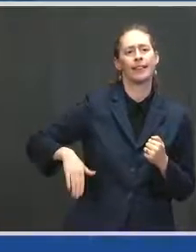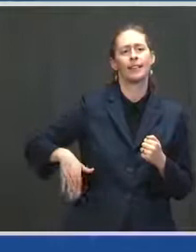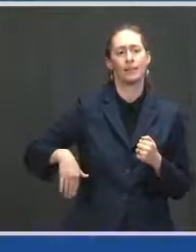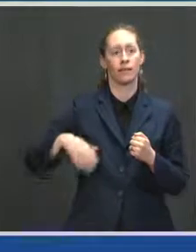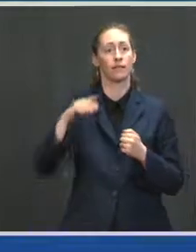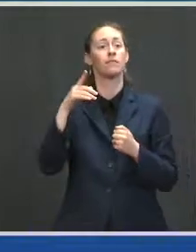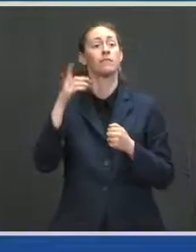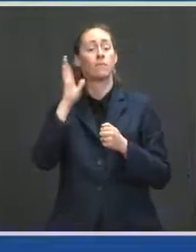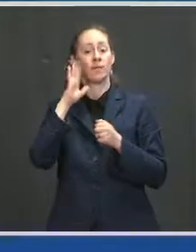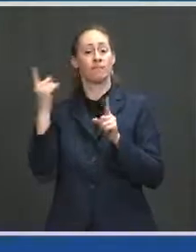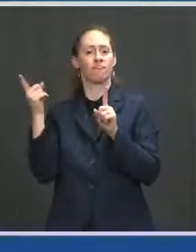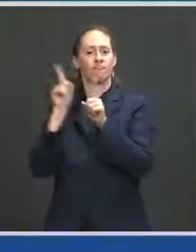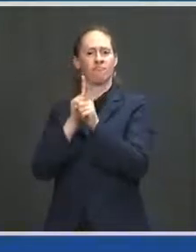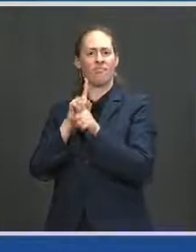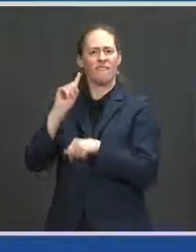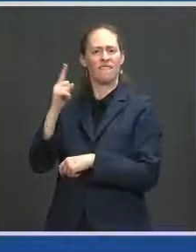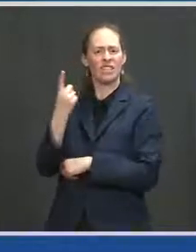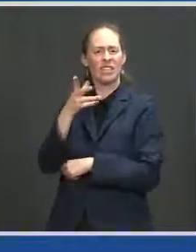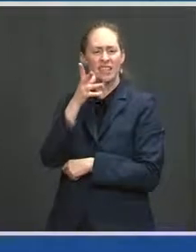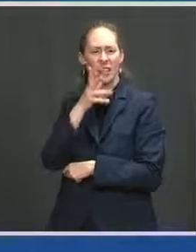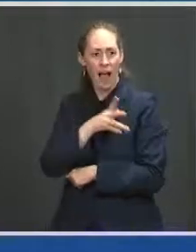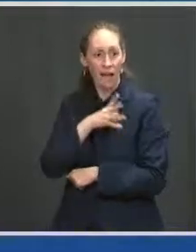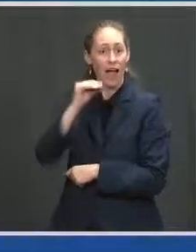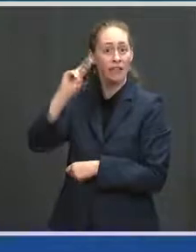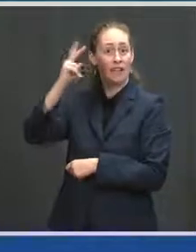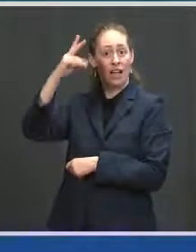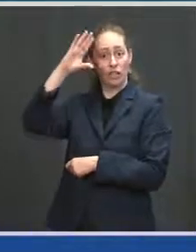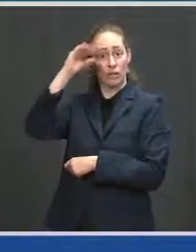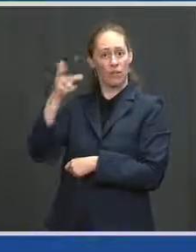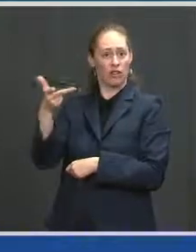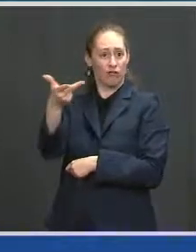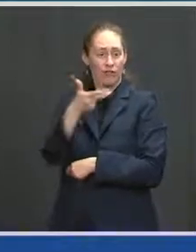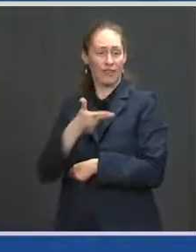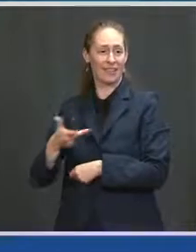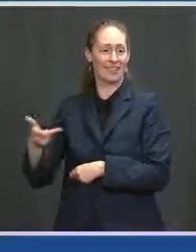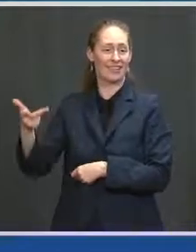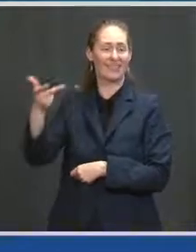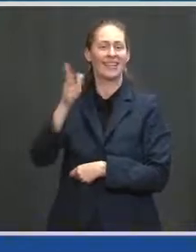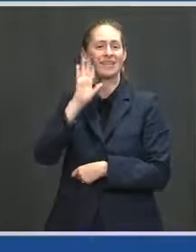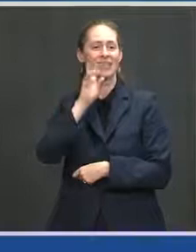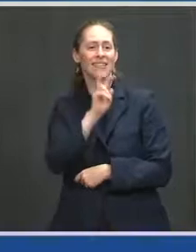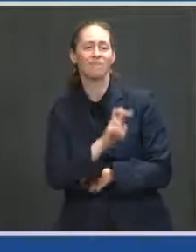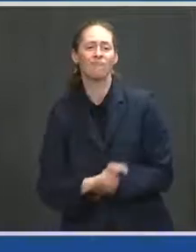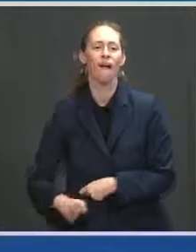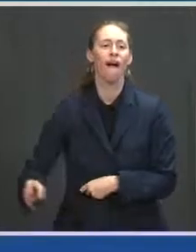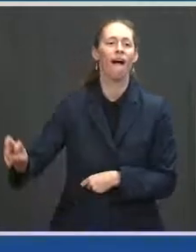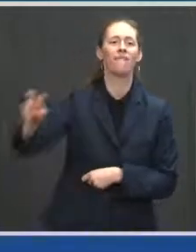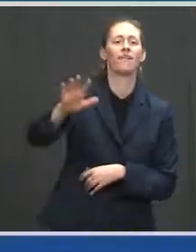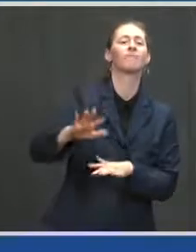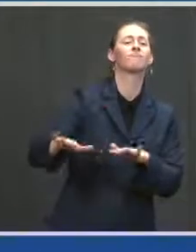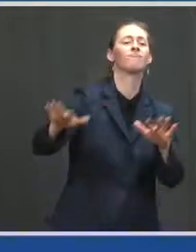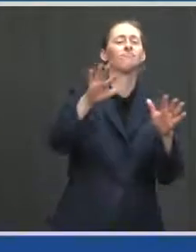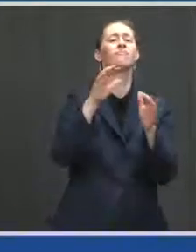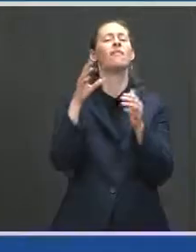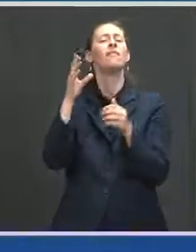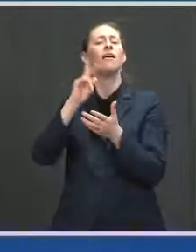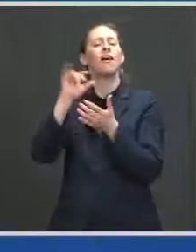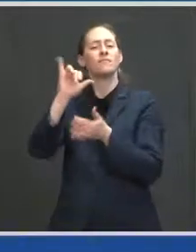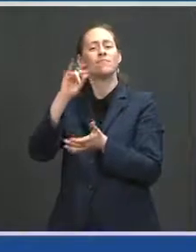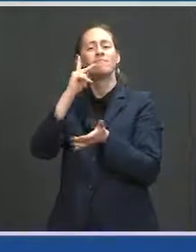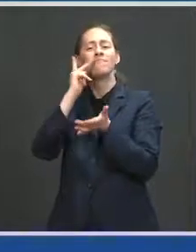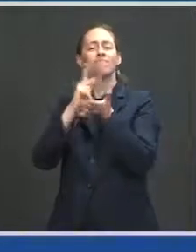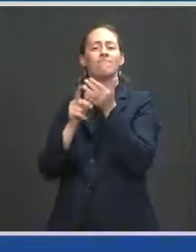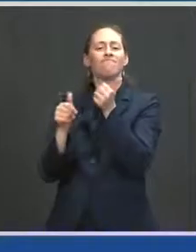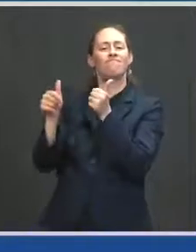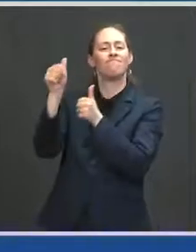Gentleman and Cabinet Secretaries along the way. In the spirit of meeting people where they are, we'll also be